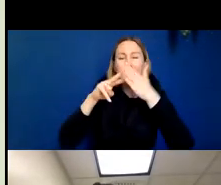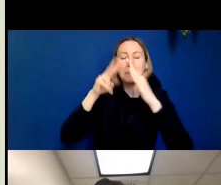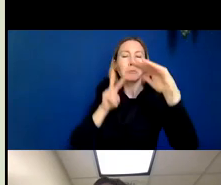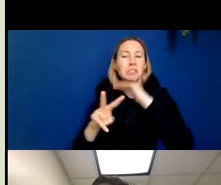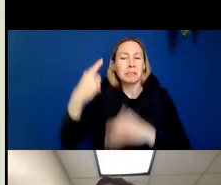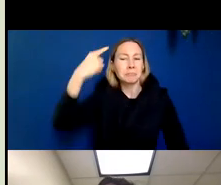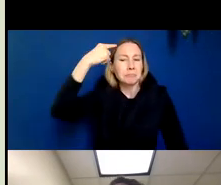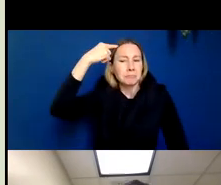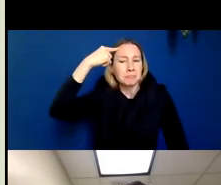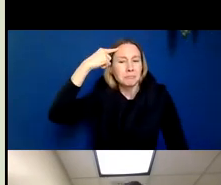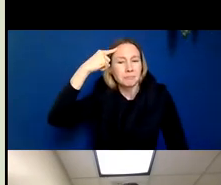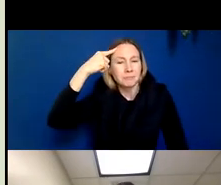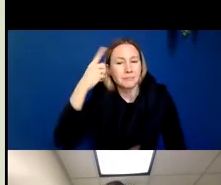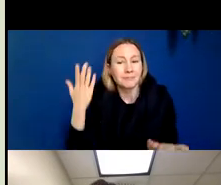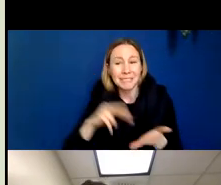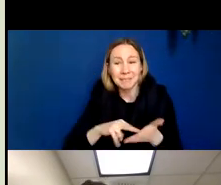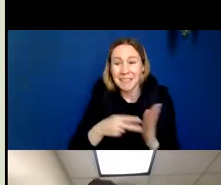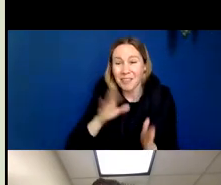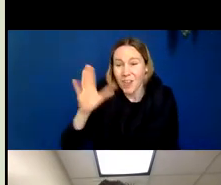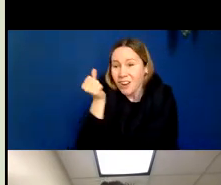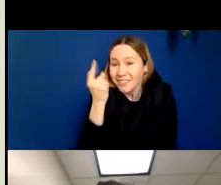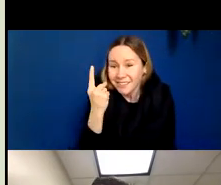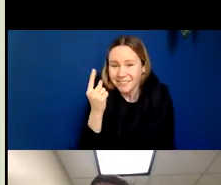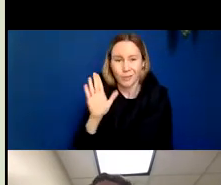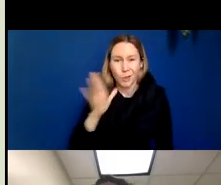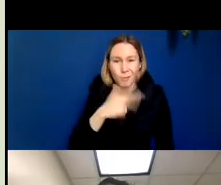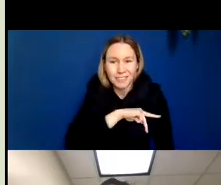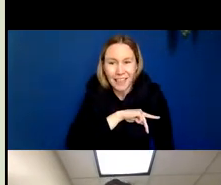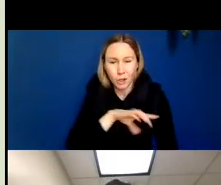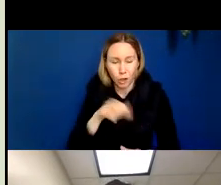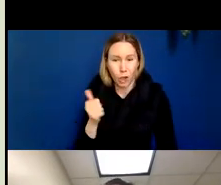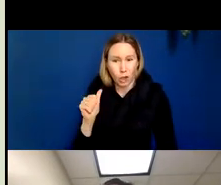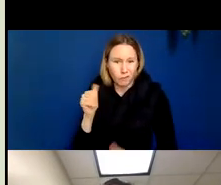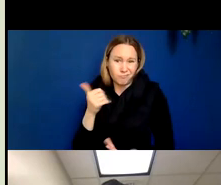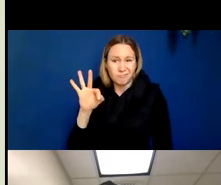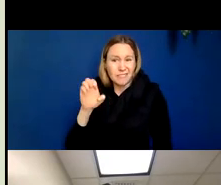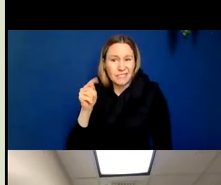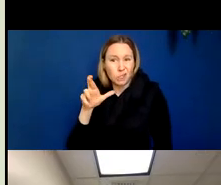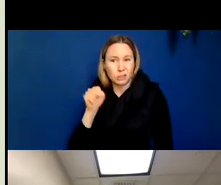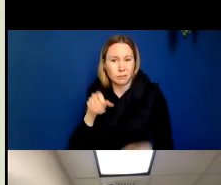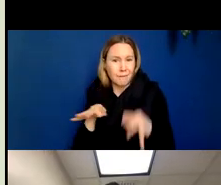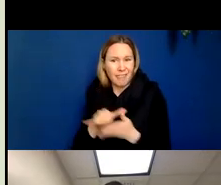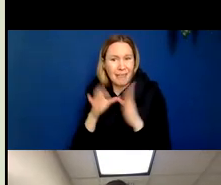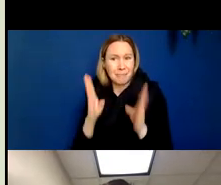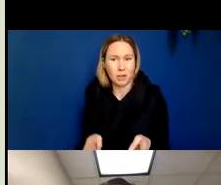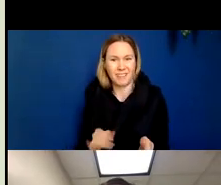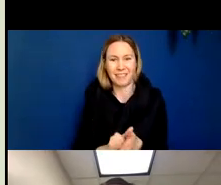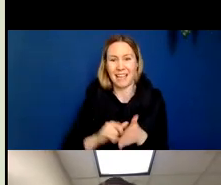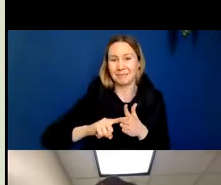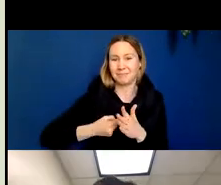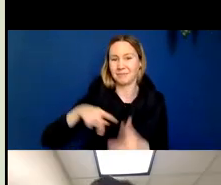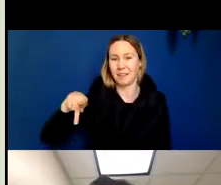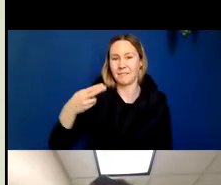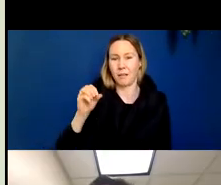person's personality, cognition, and other features that define that person, and that's the birth of phrenology as a